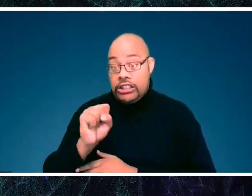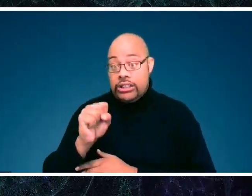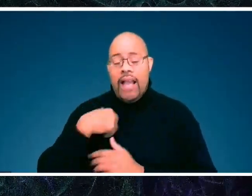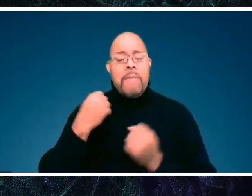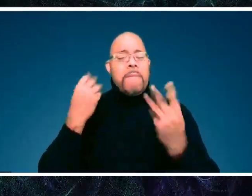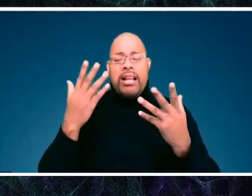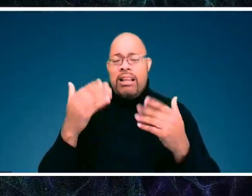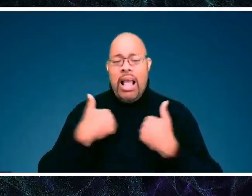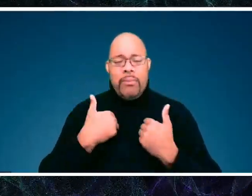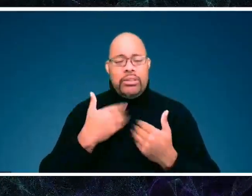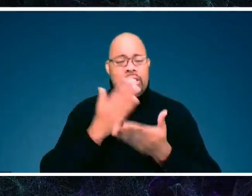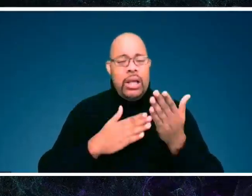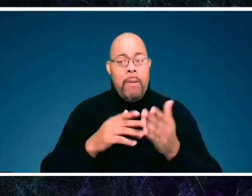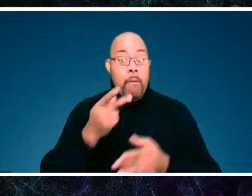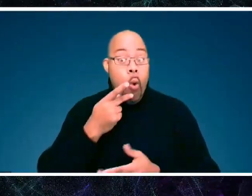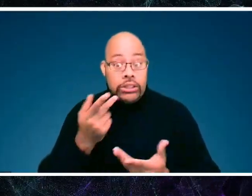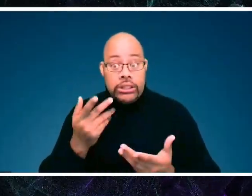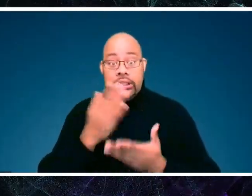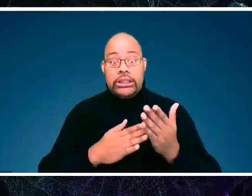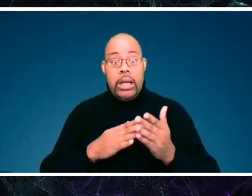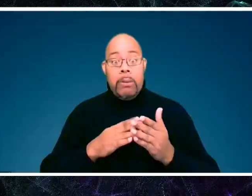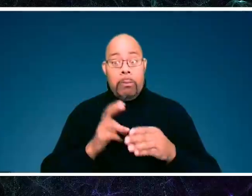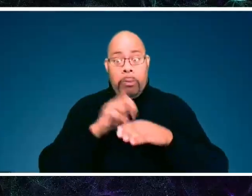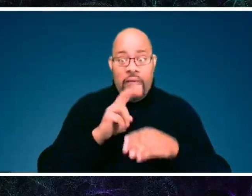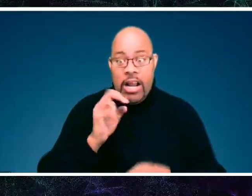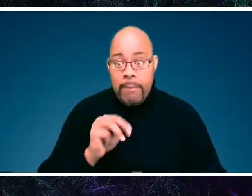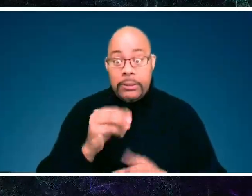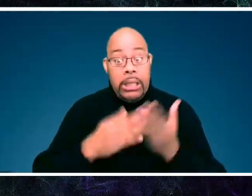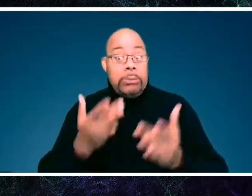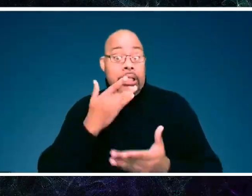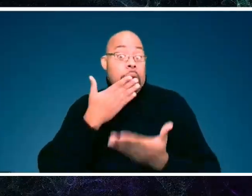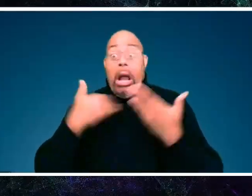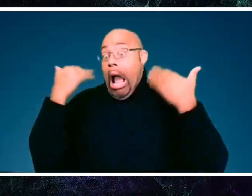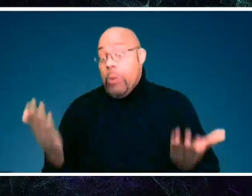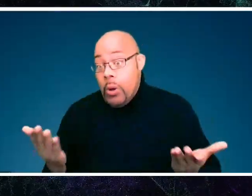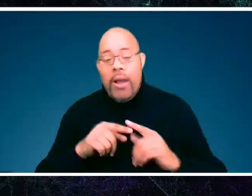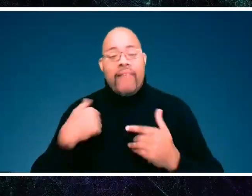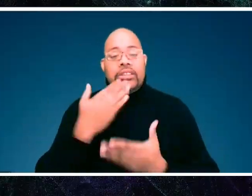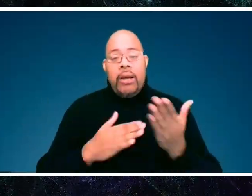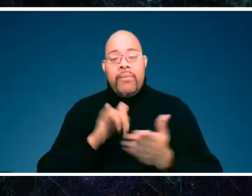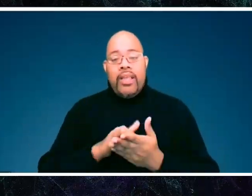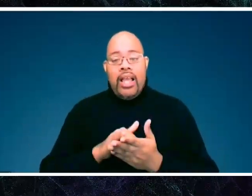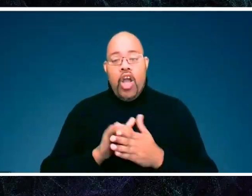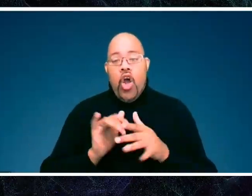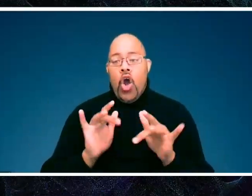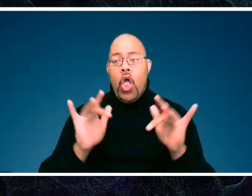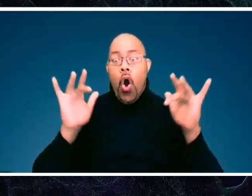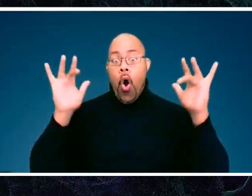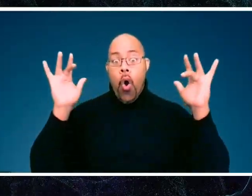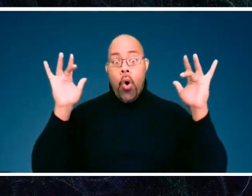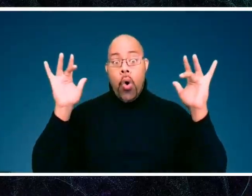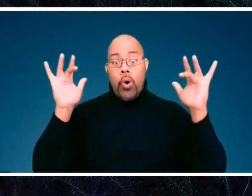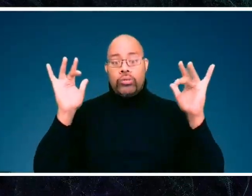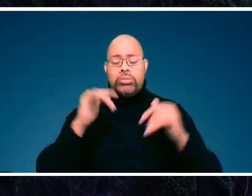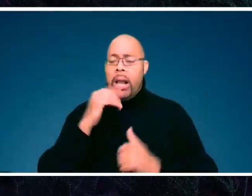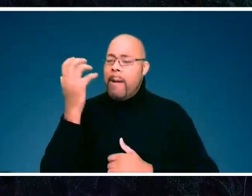Some of them are poisonous. Some of them are venomous. Some of them might taste great. I don't know. And there are some that glow. I think they're just amazing.